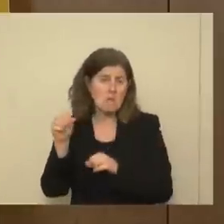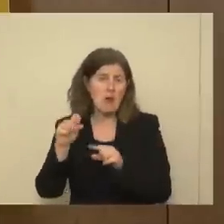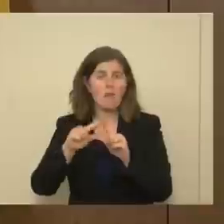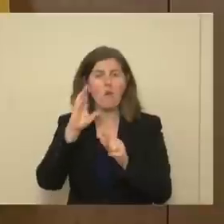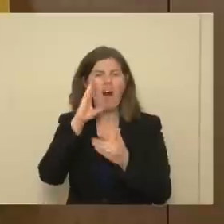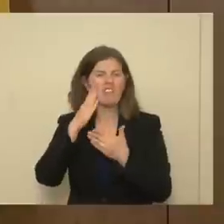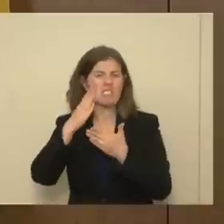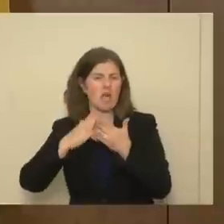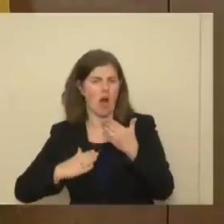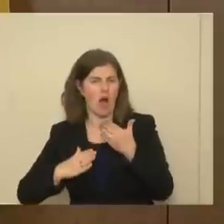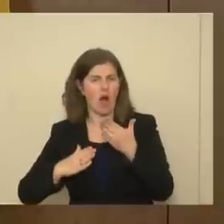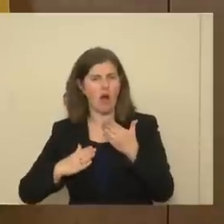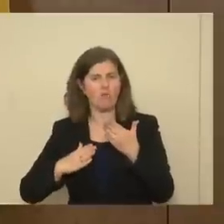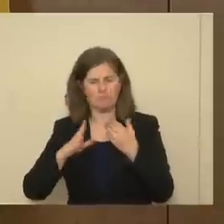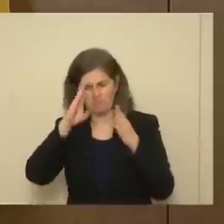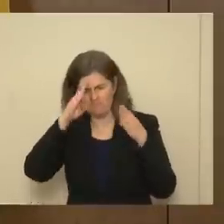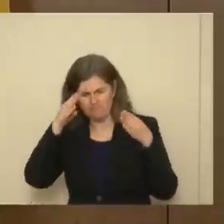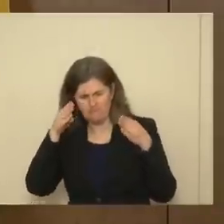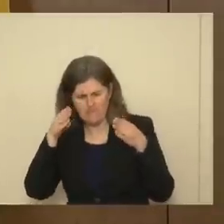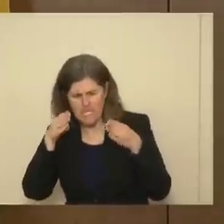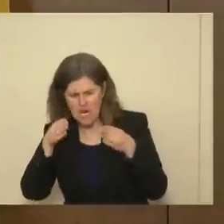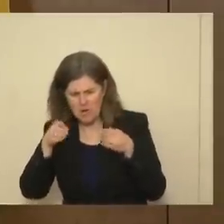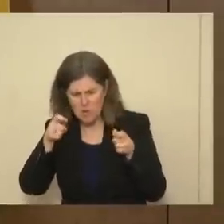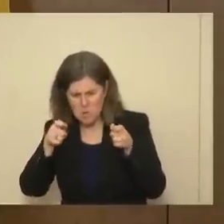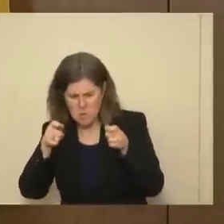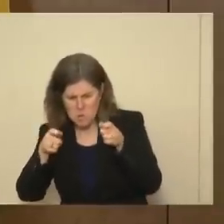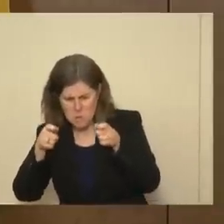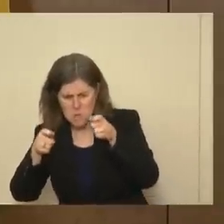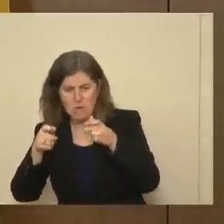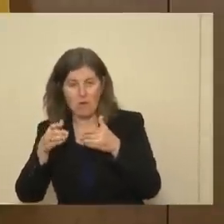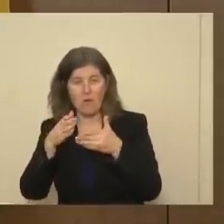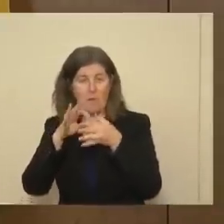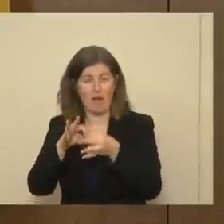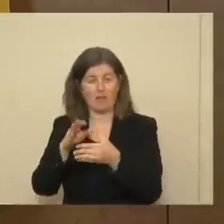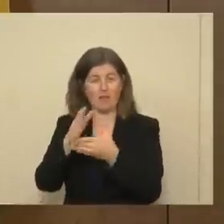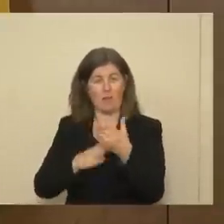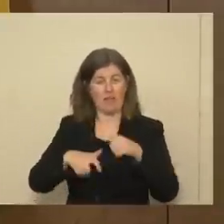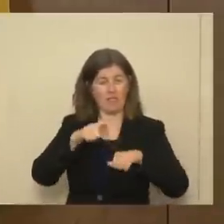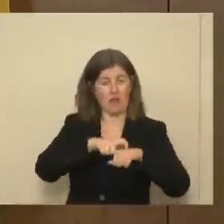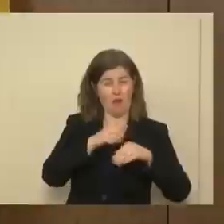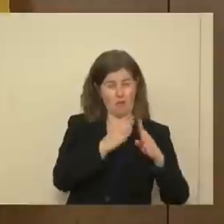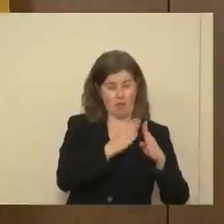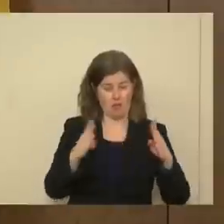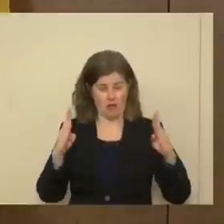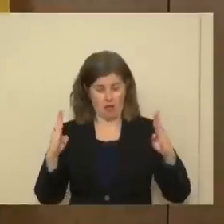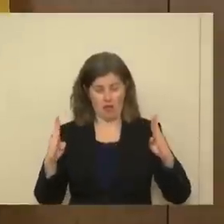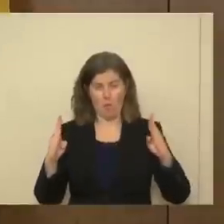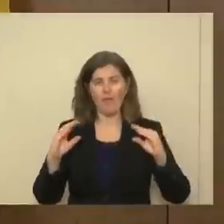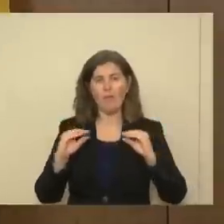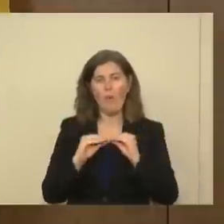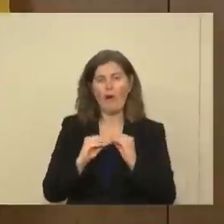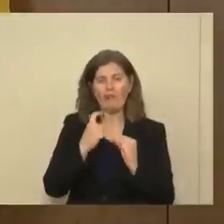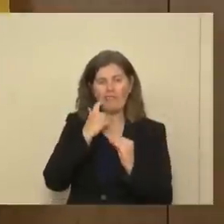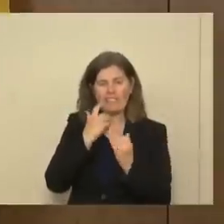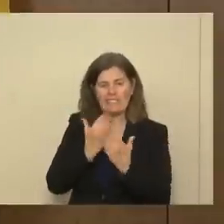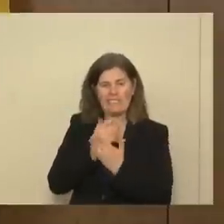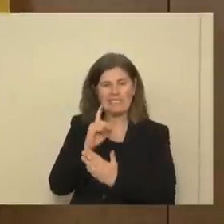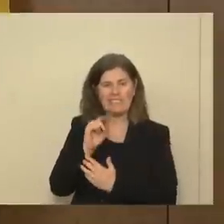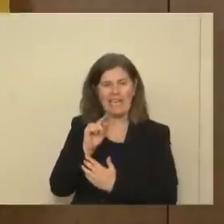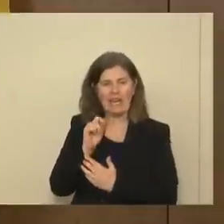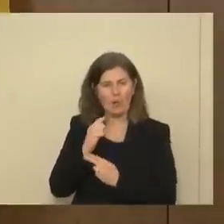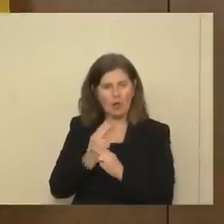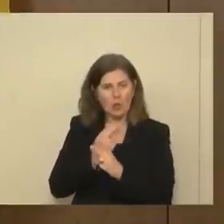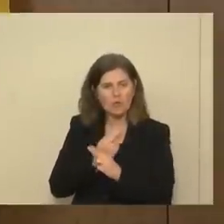there's going to be some narrowing and shifting based on some of those timelines with newer data that we're utilizing,